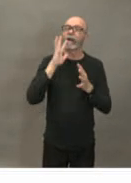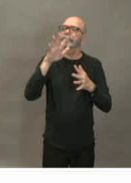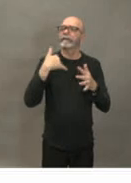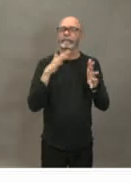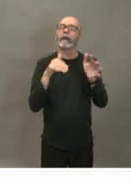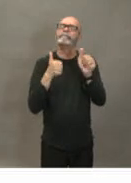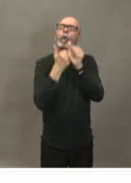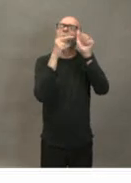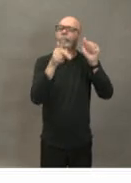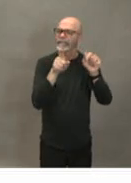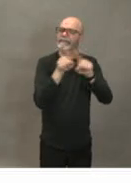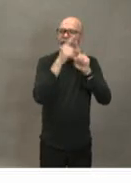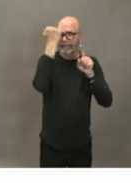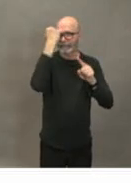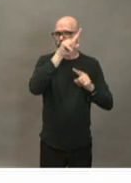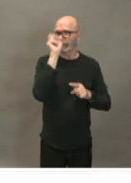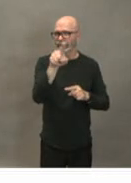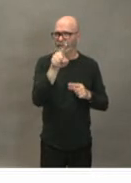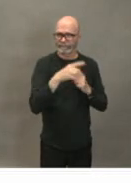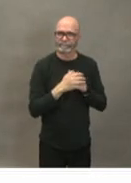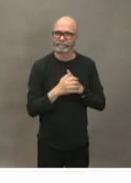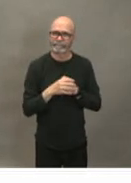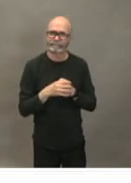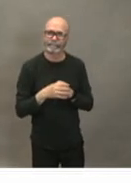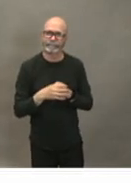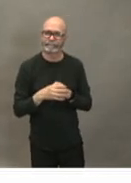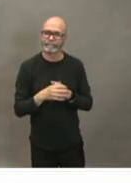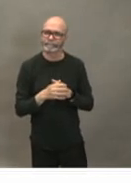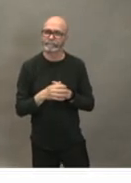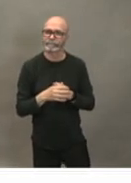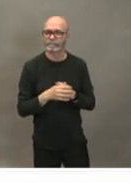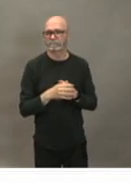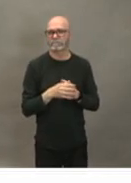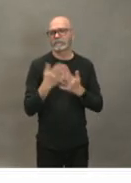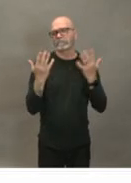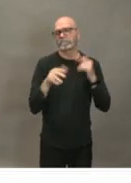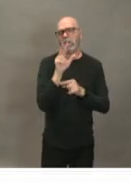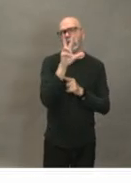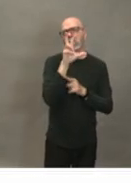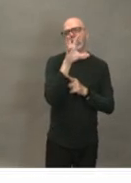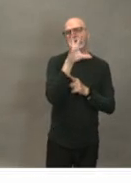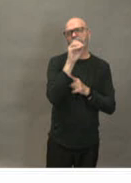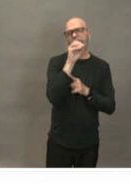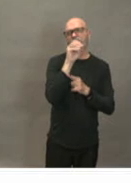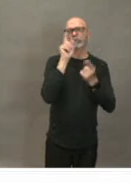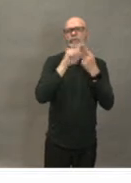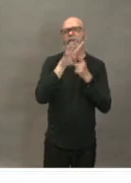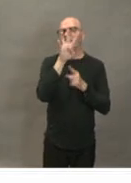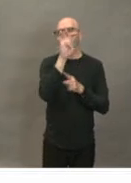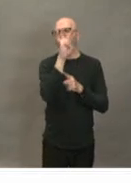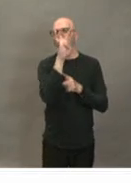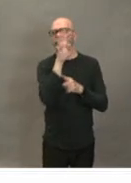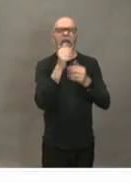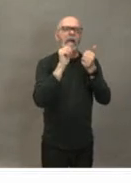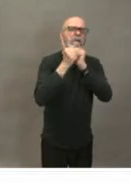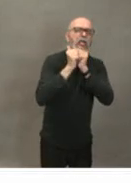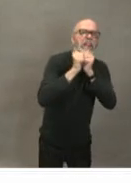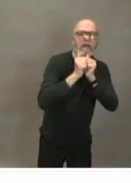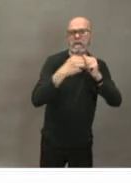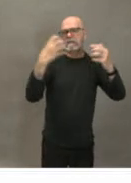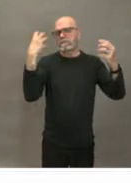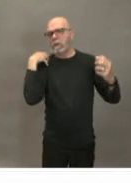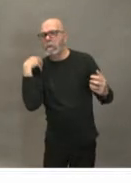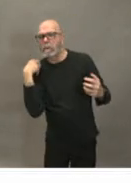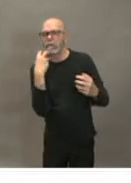be something like 350 to 400 athletes managers coaches arriving from 10 countries